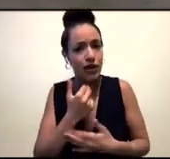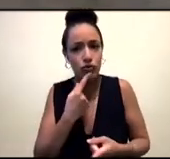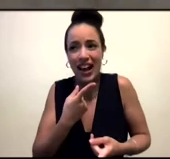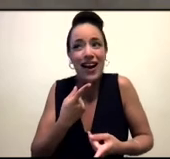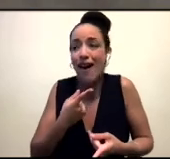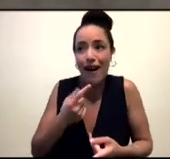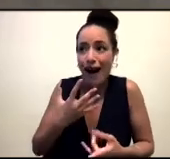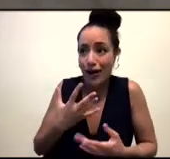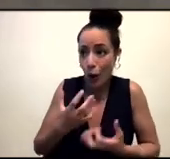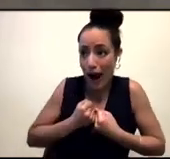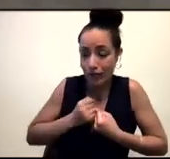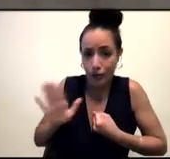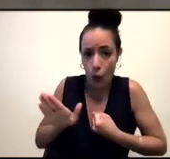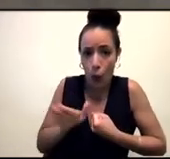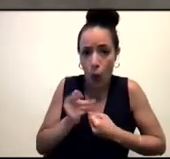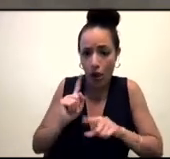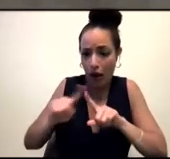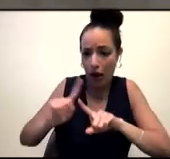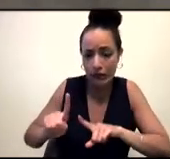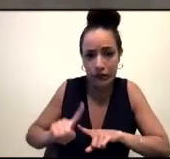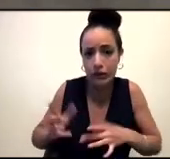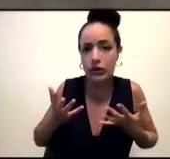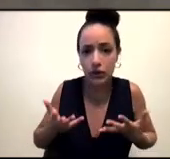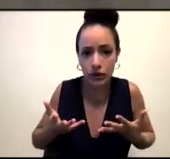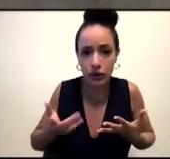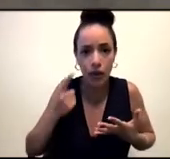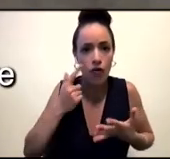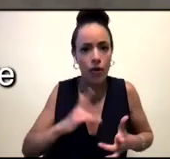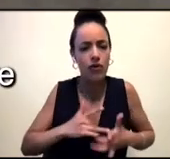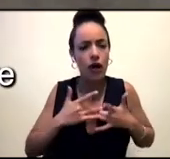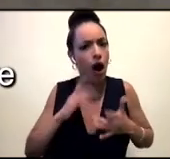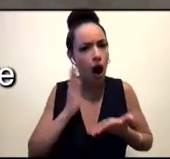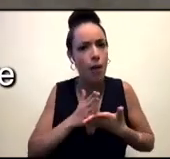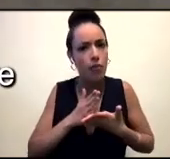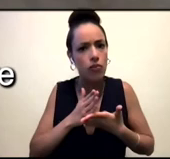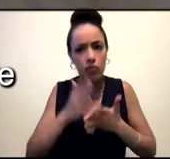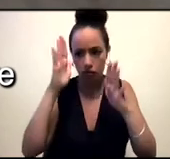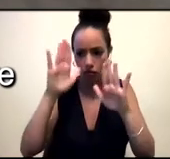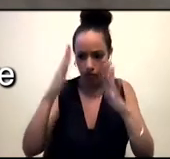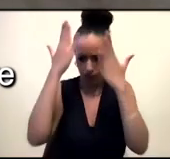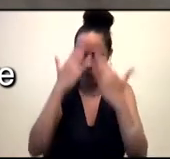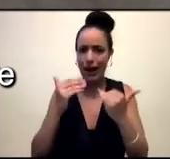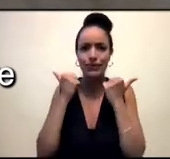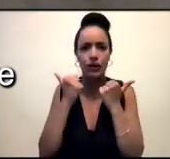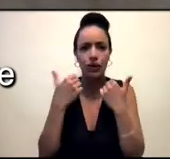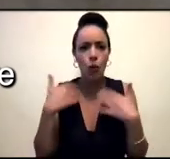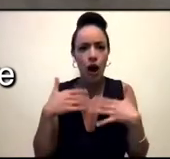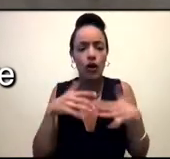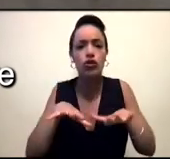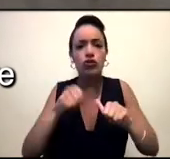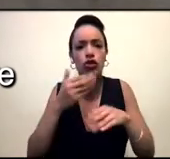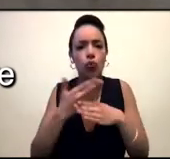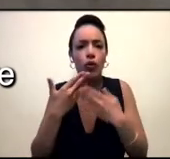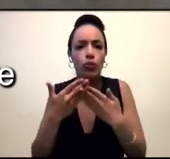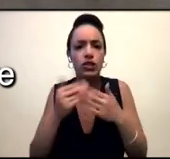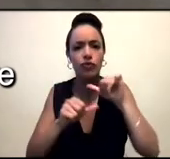that I've been able to achieve for myself, and that I wish for everyone. And I started working with Muslims for Progressive Values, because I don't have